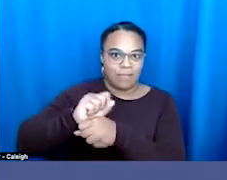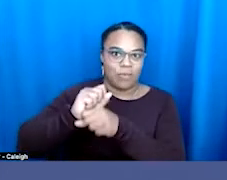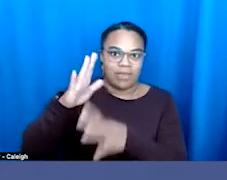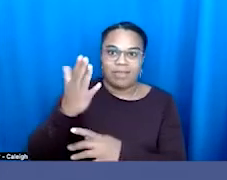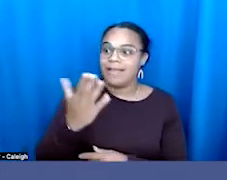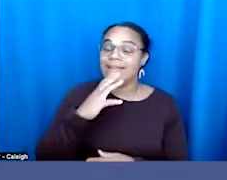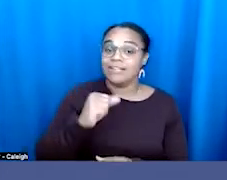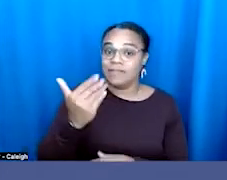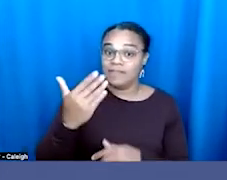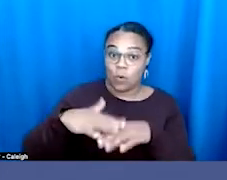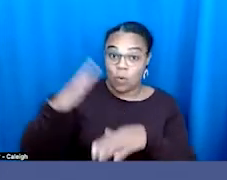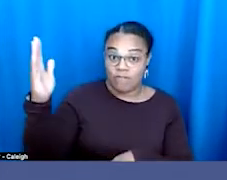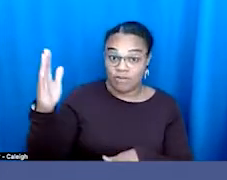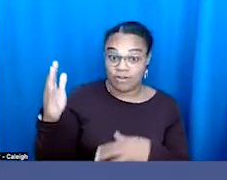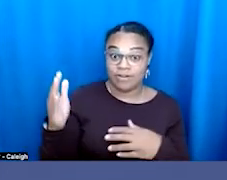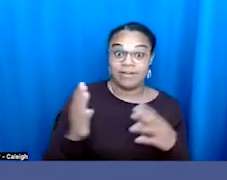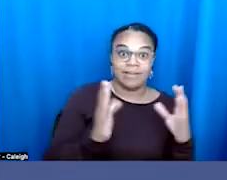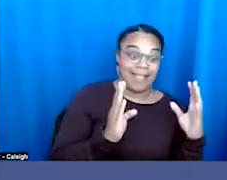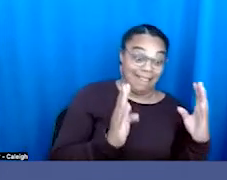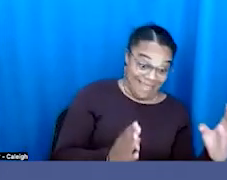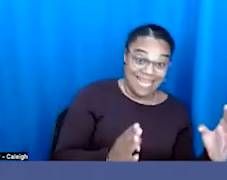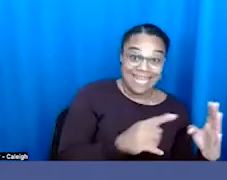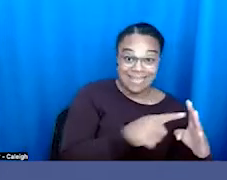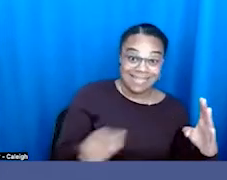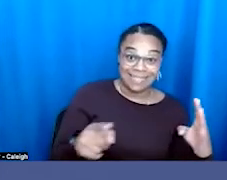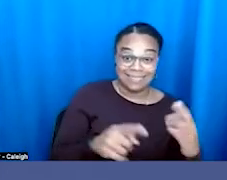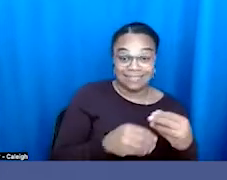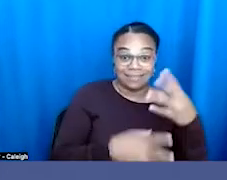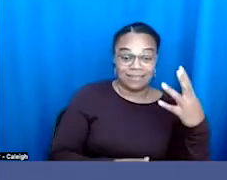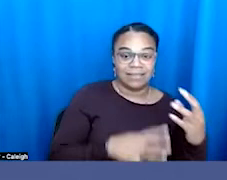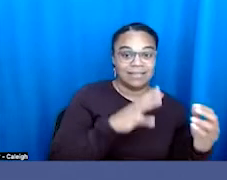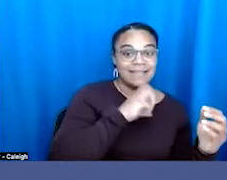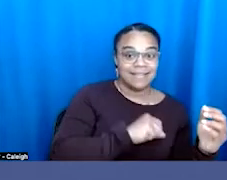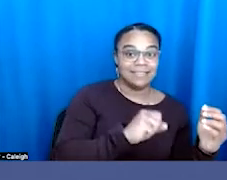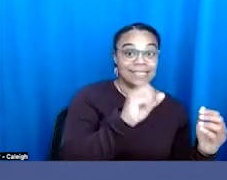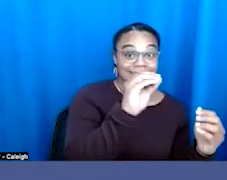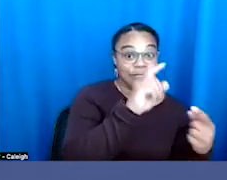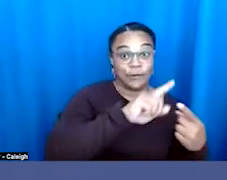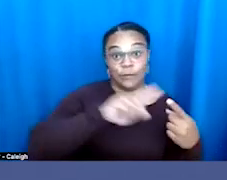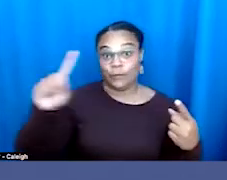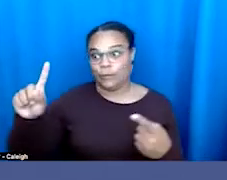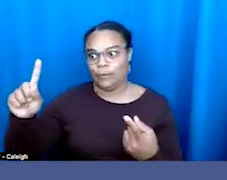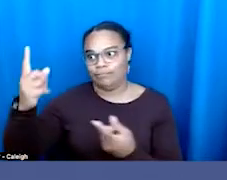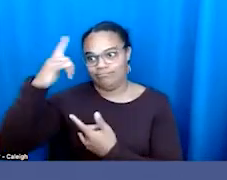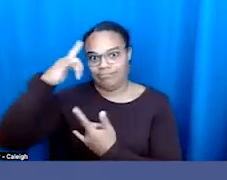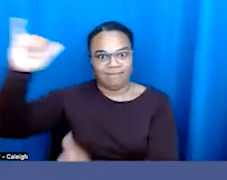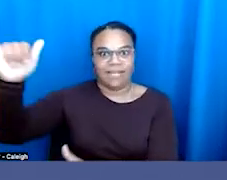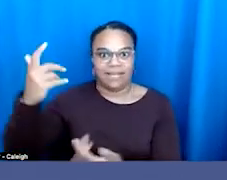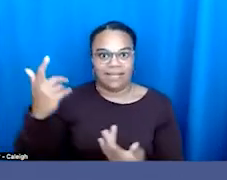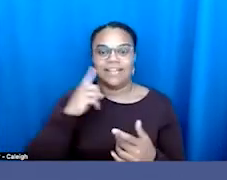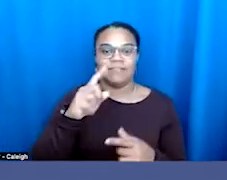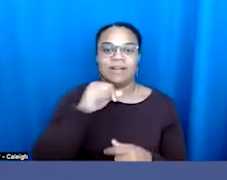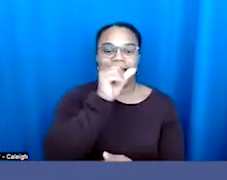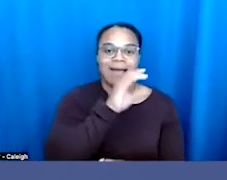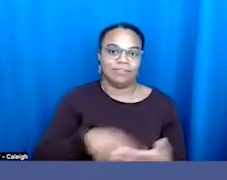these go from zero to infinity in terms of coverage for nondiscrimination. And just